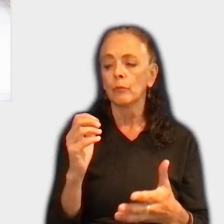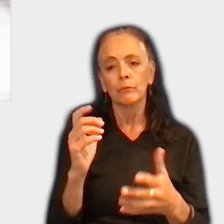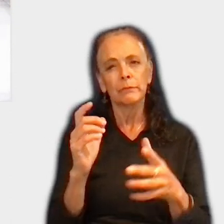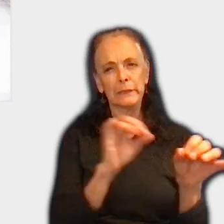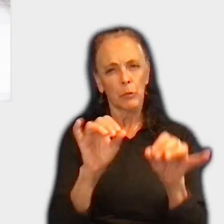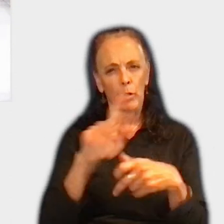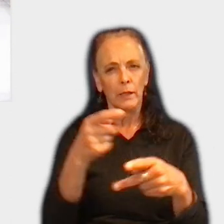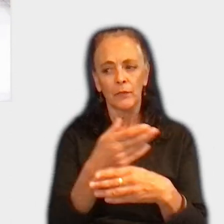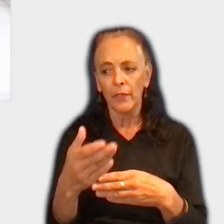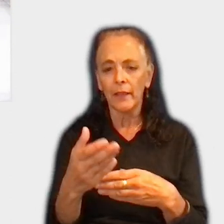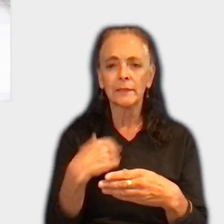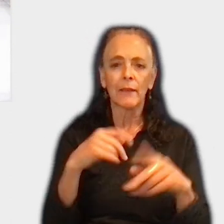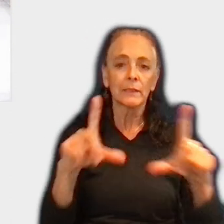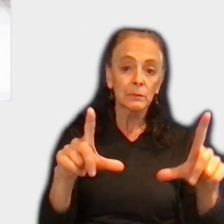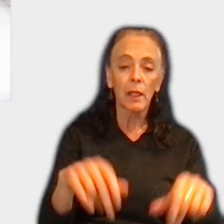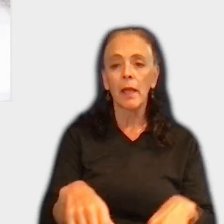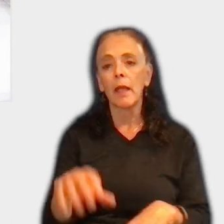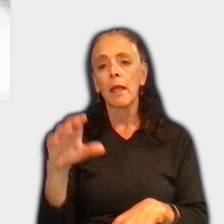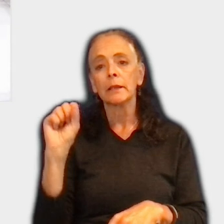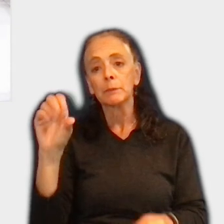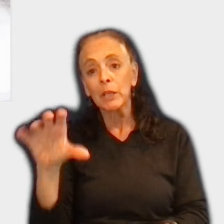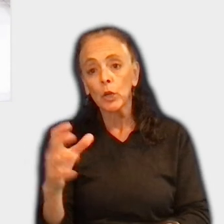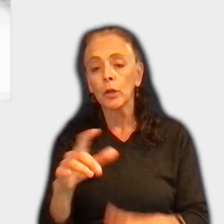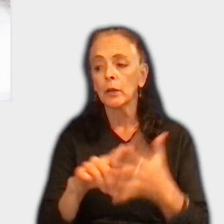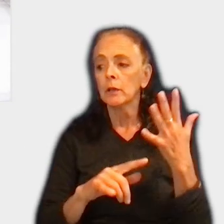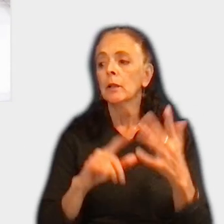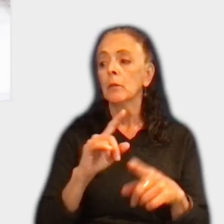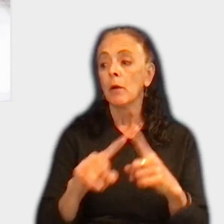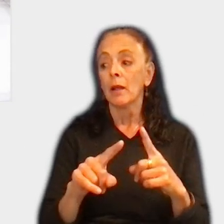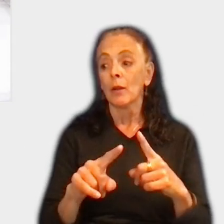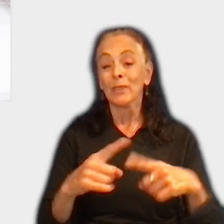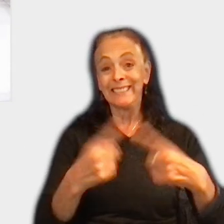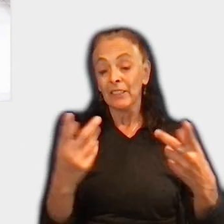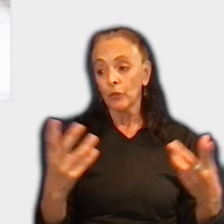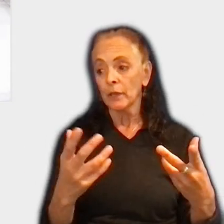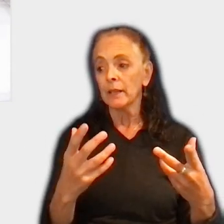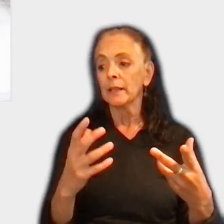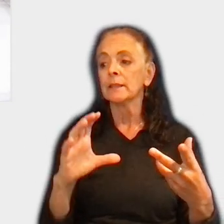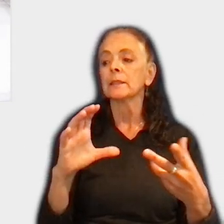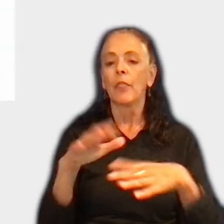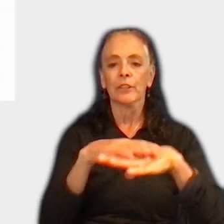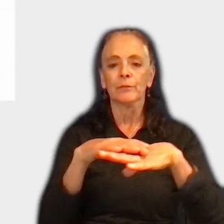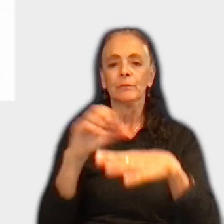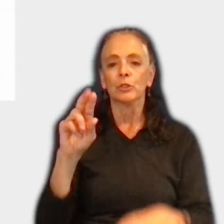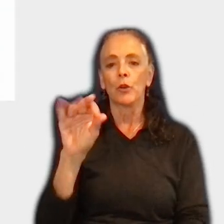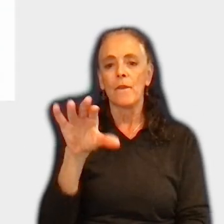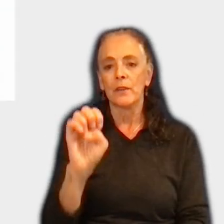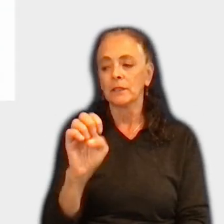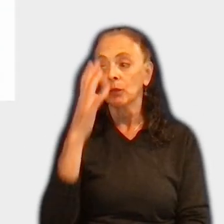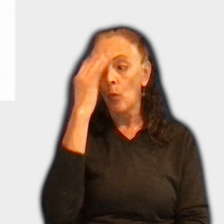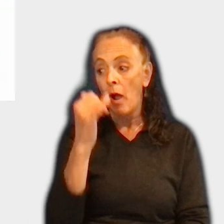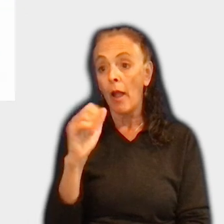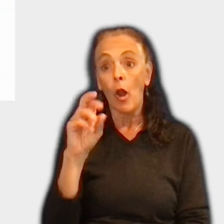display speaker and control, but actually what makes this difference is actually the surface because previously in this arcade, the